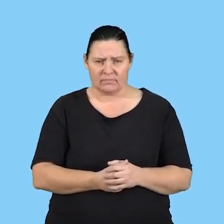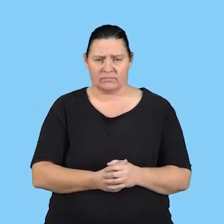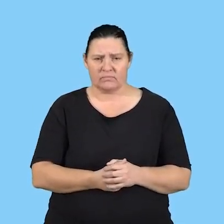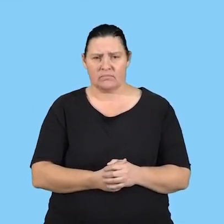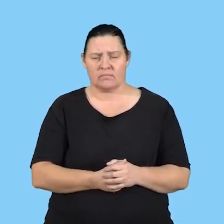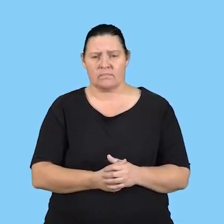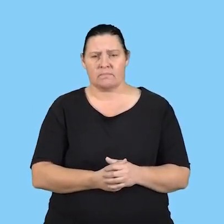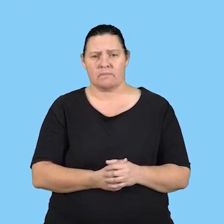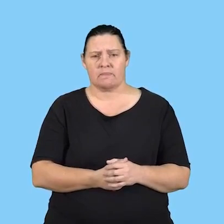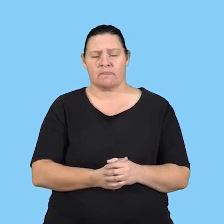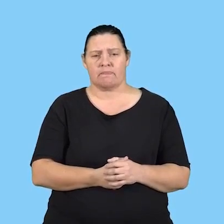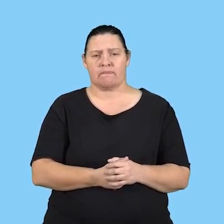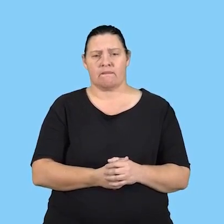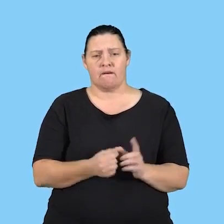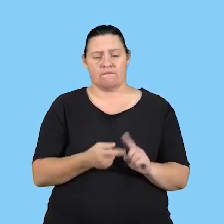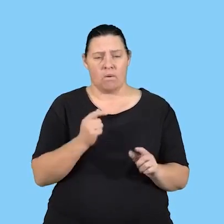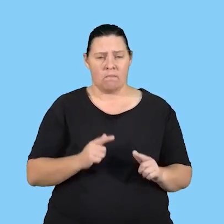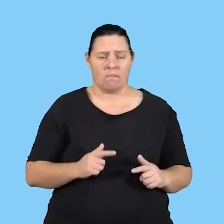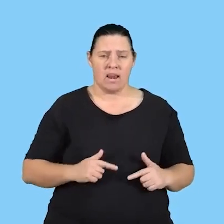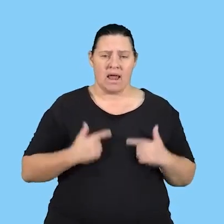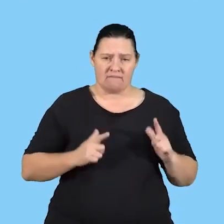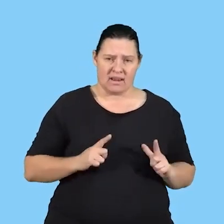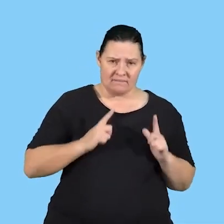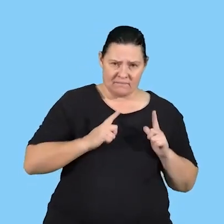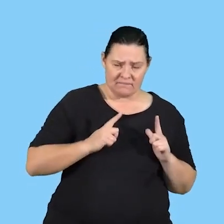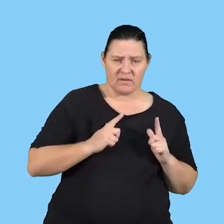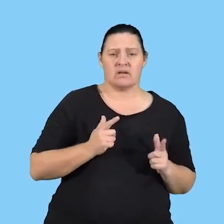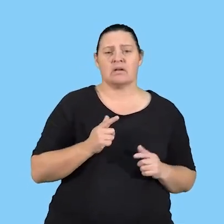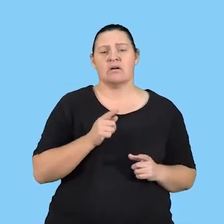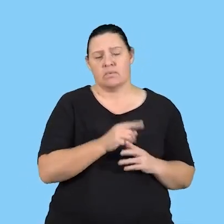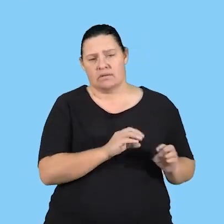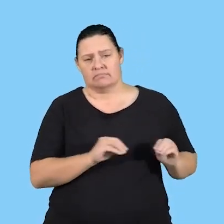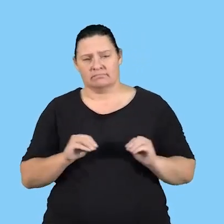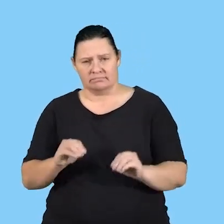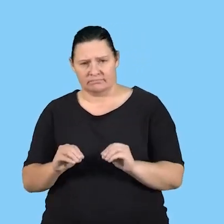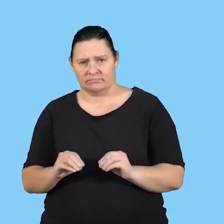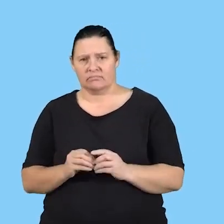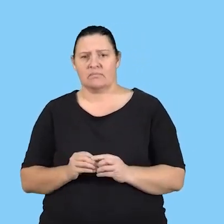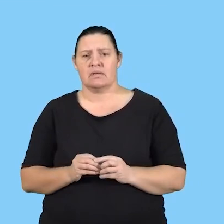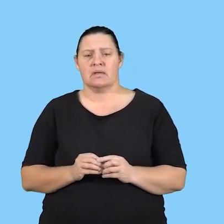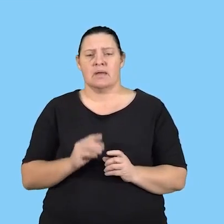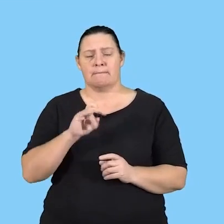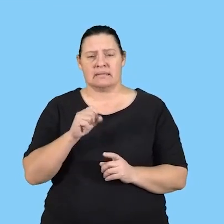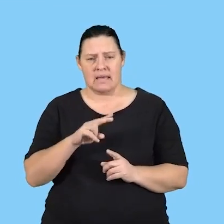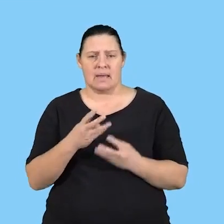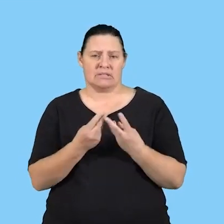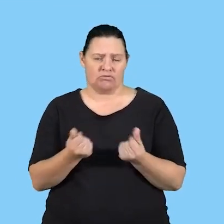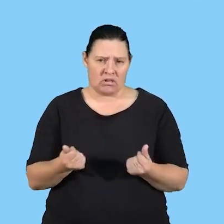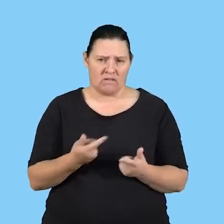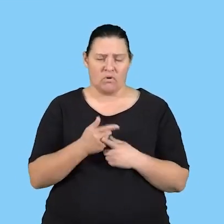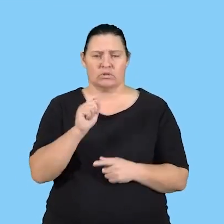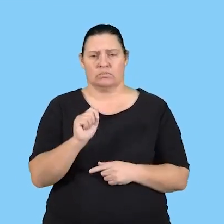At this point, from life and living now, we will move on to modern materials in term